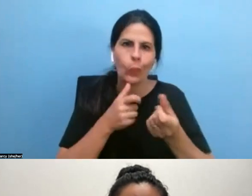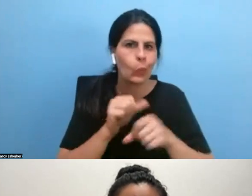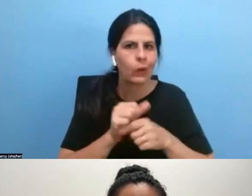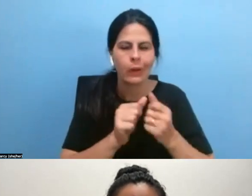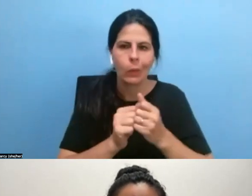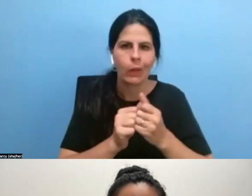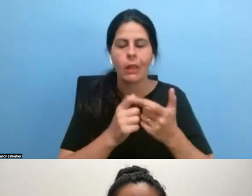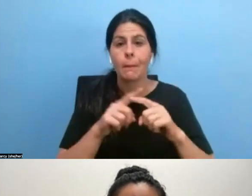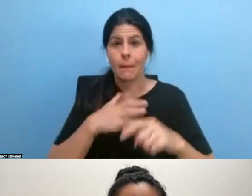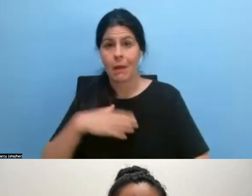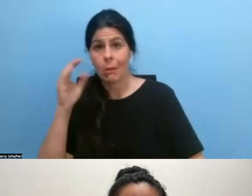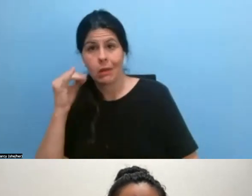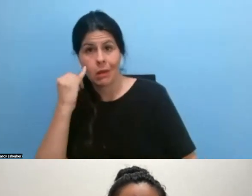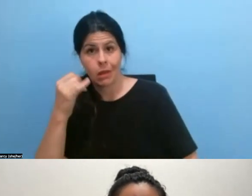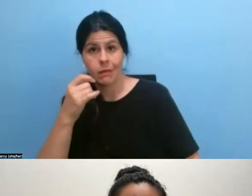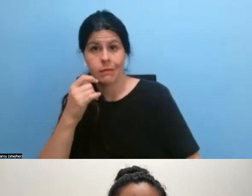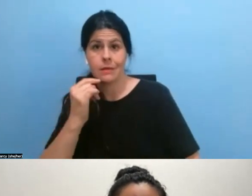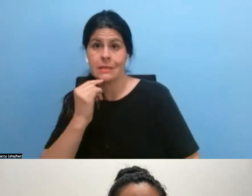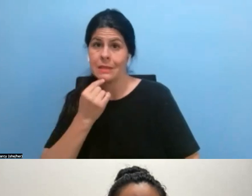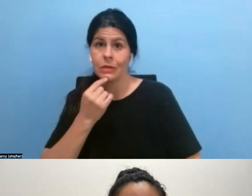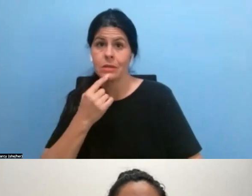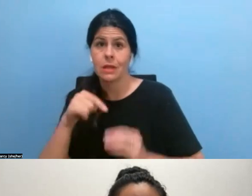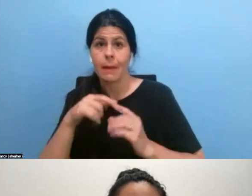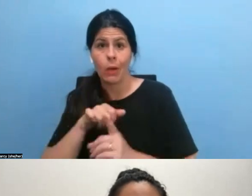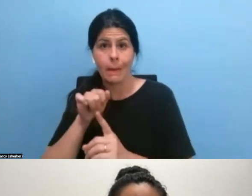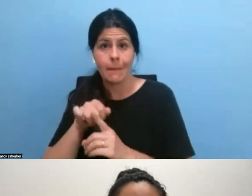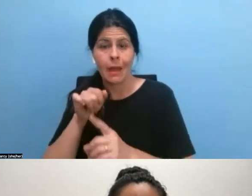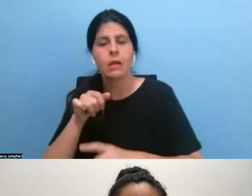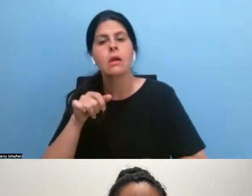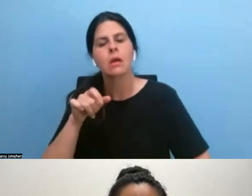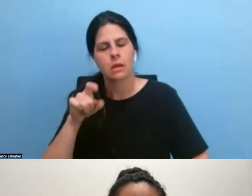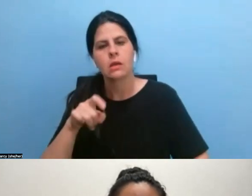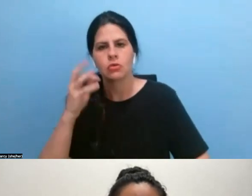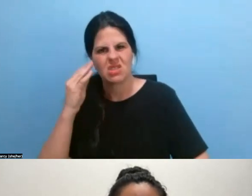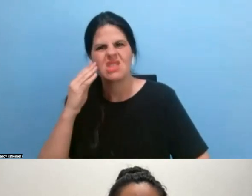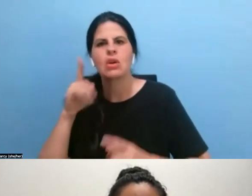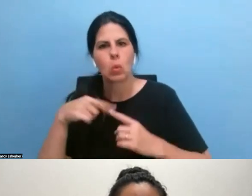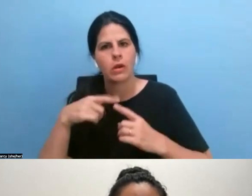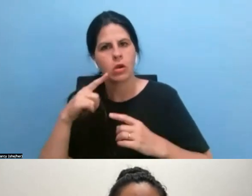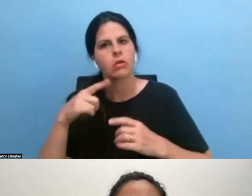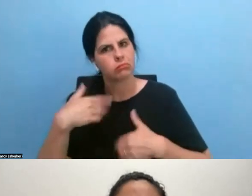serious about impact, um, then that needs to be taken into consideration as you are conceiving the film.